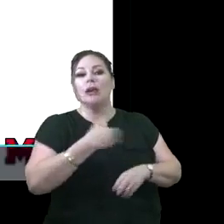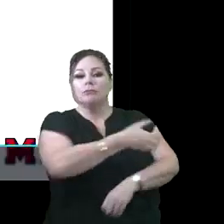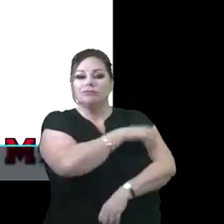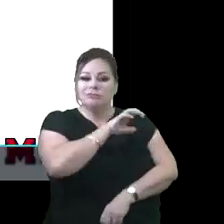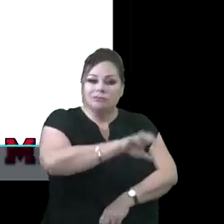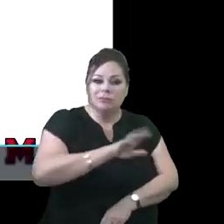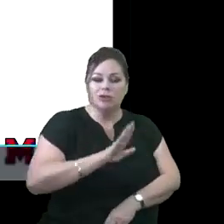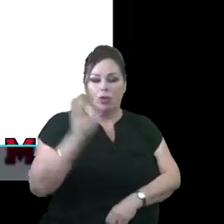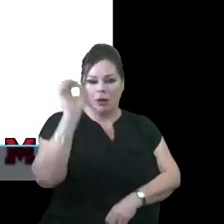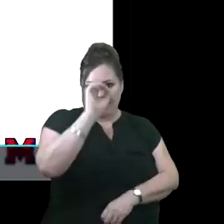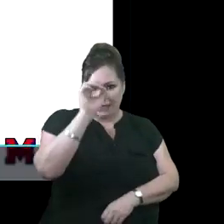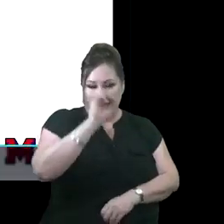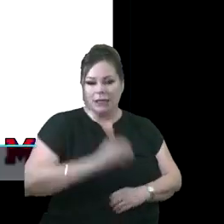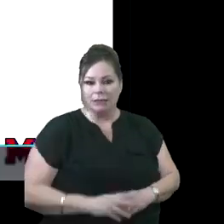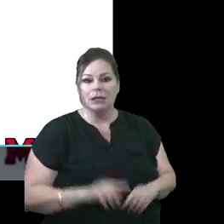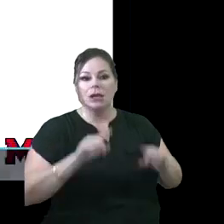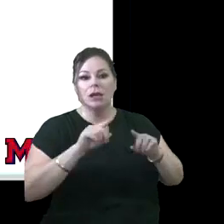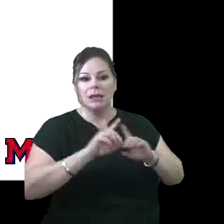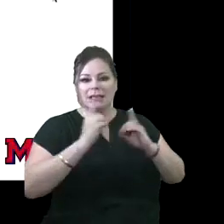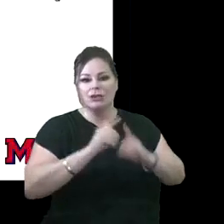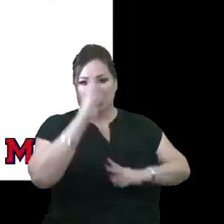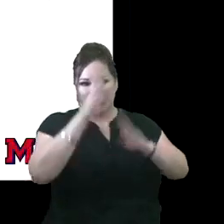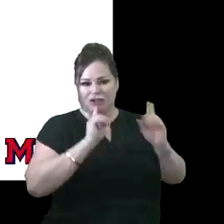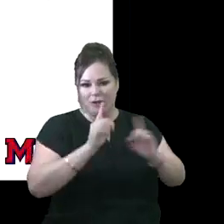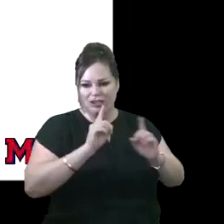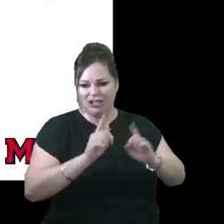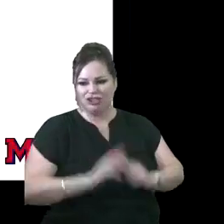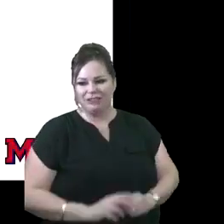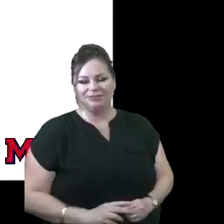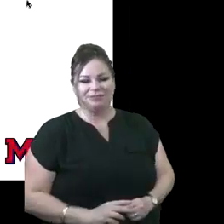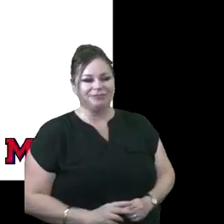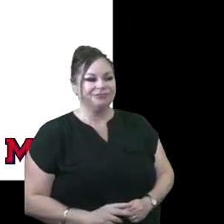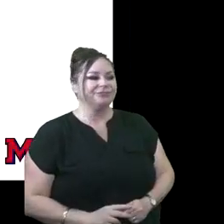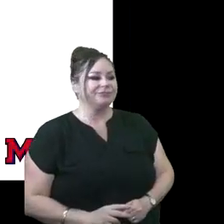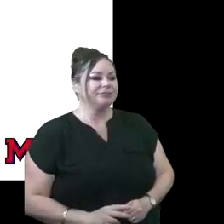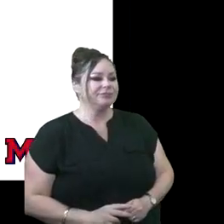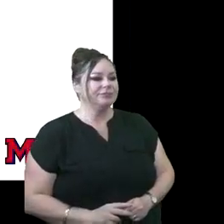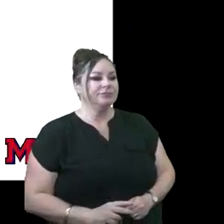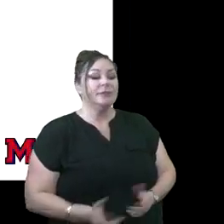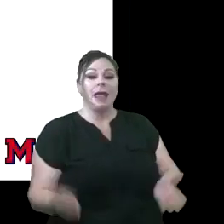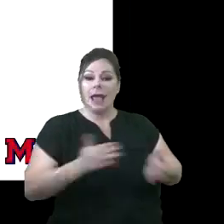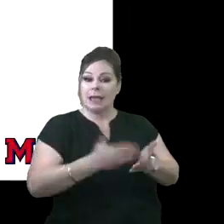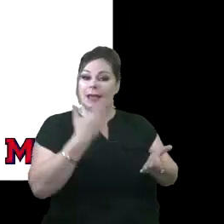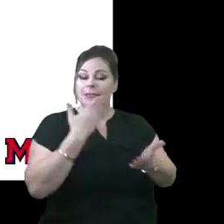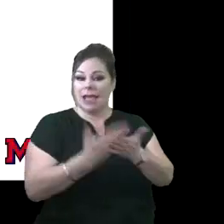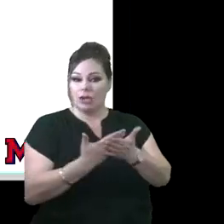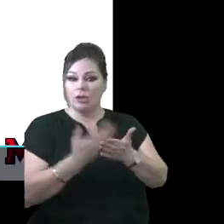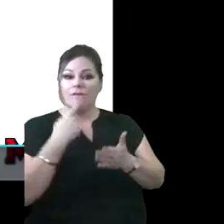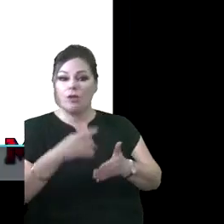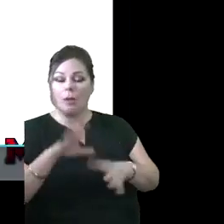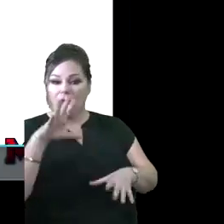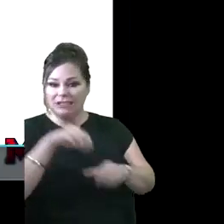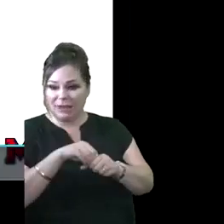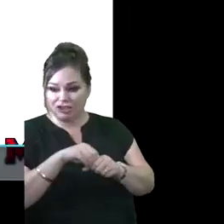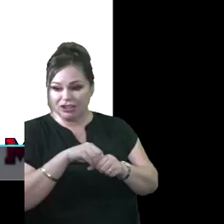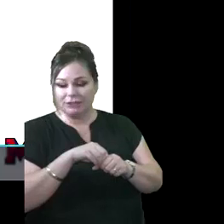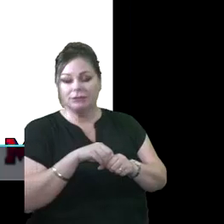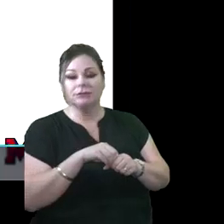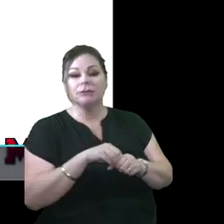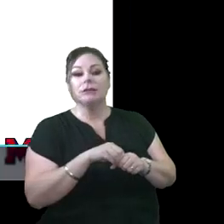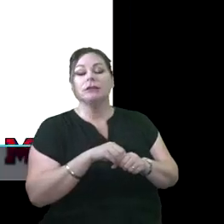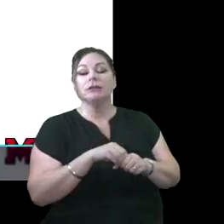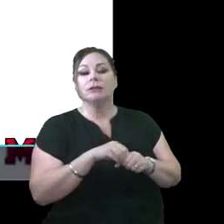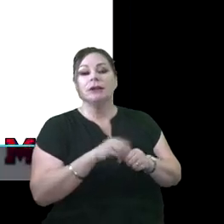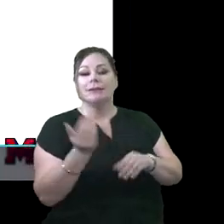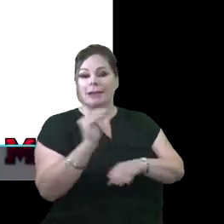in this conversation around the district innovation. Again, want to thank you for your participation and engagement